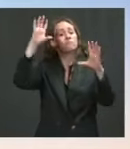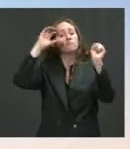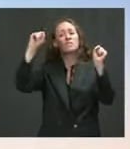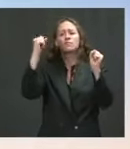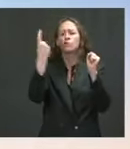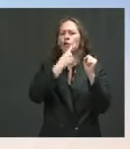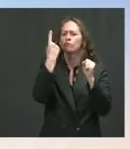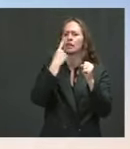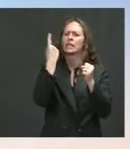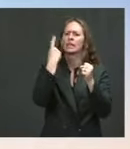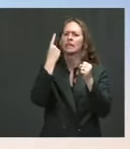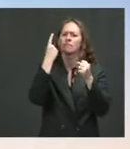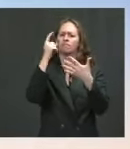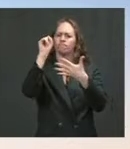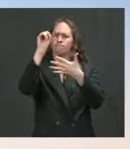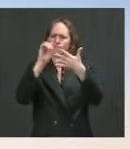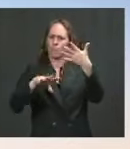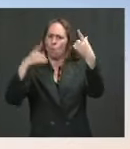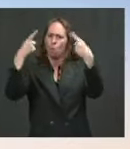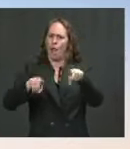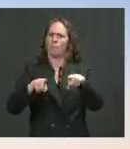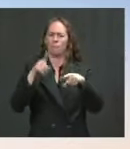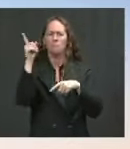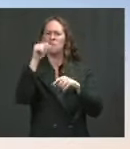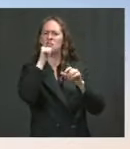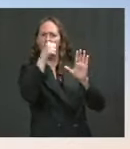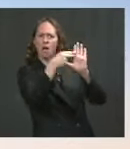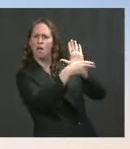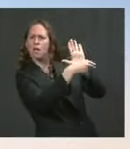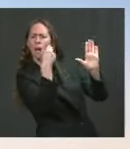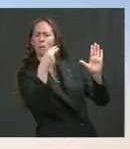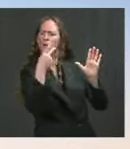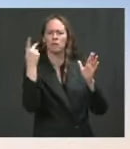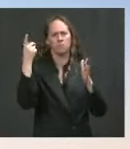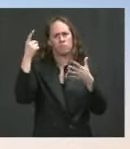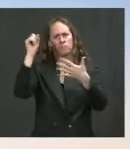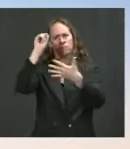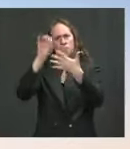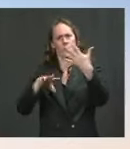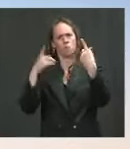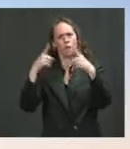And I don't think there's much merit in me weighing in more deeply on him. Yes. Mr. Sullivan.